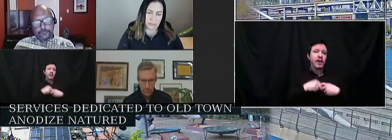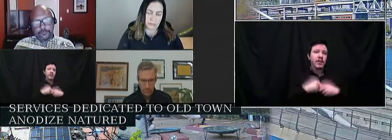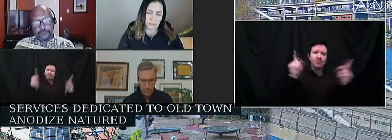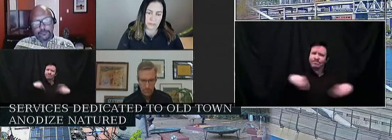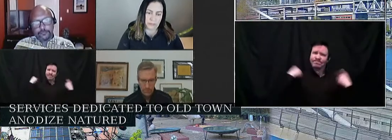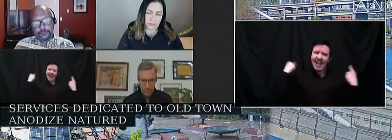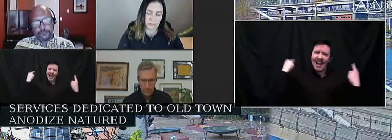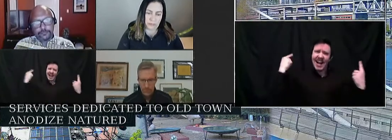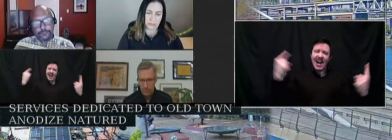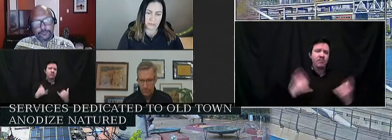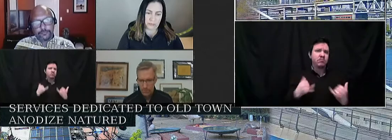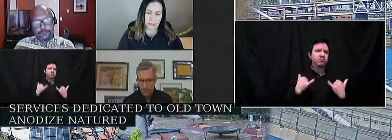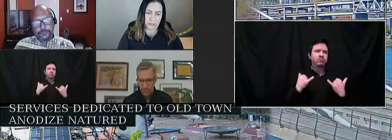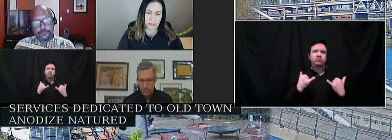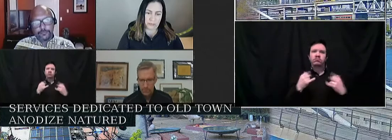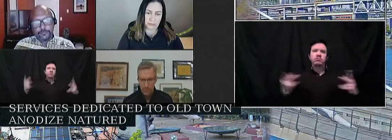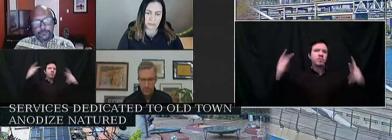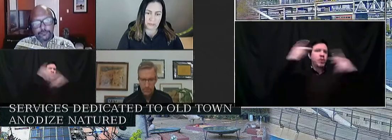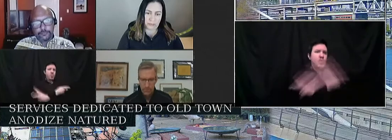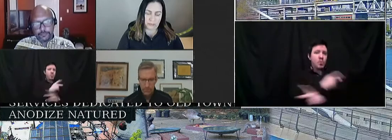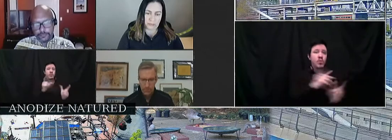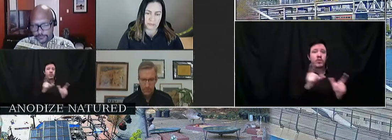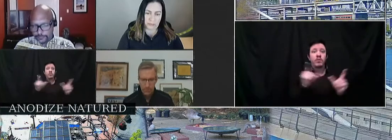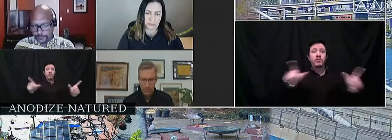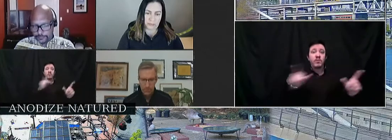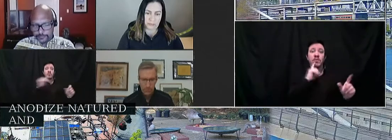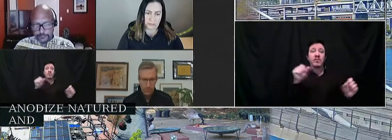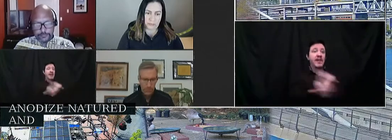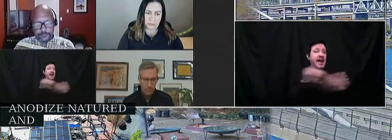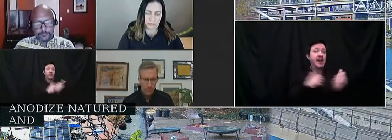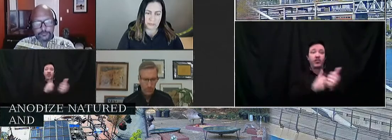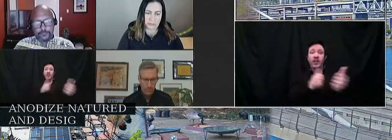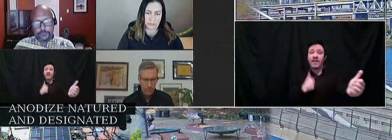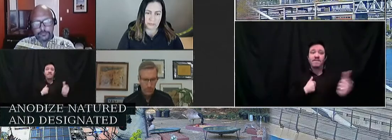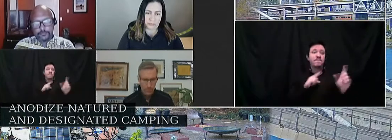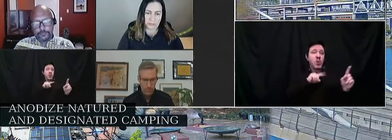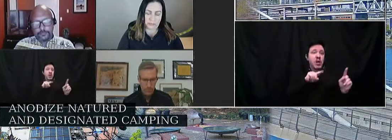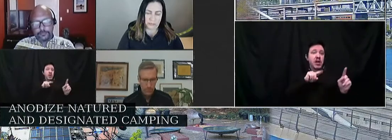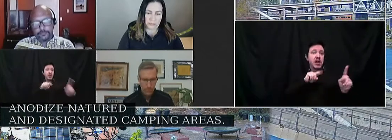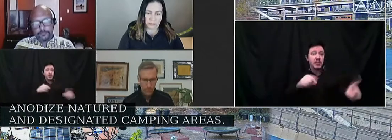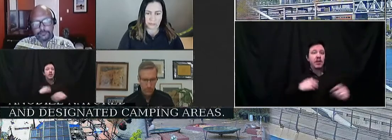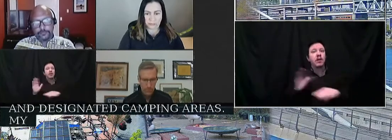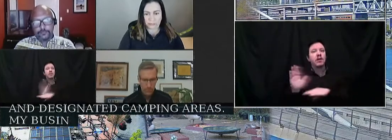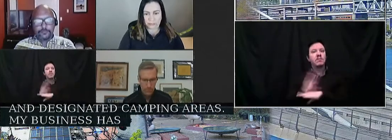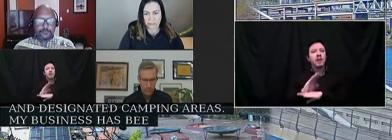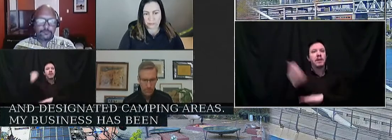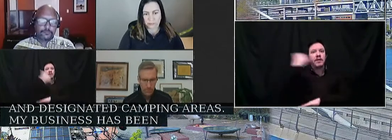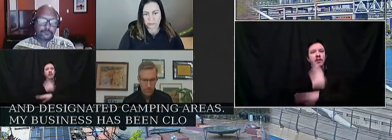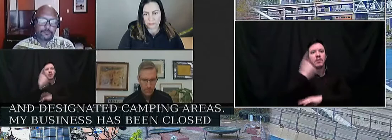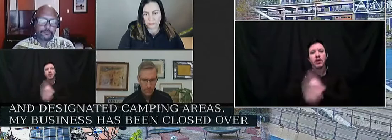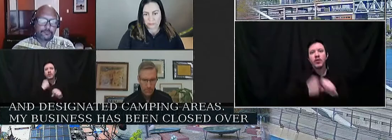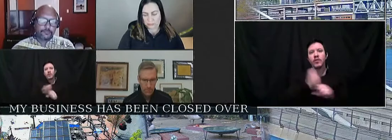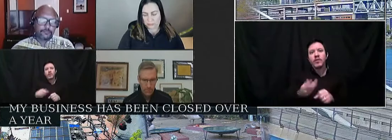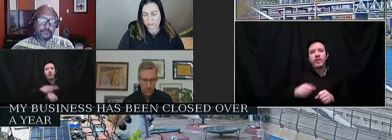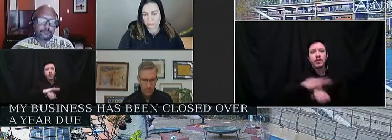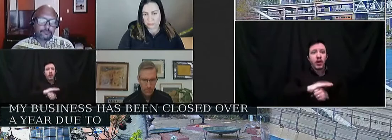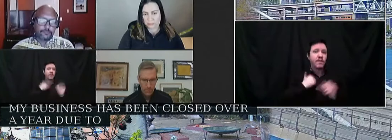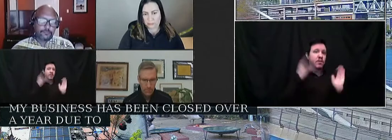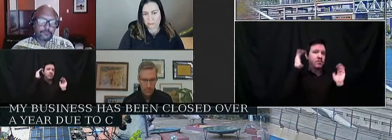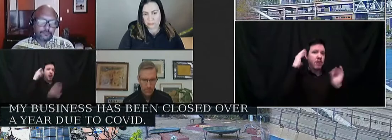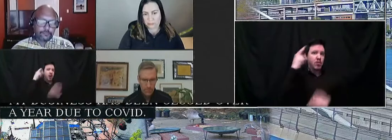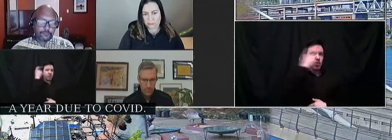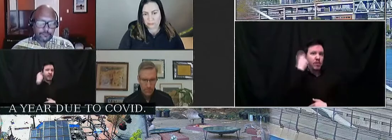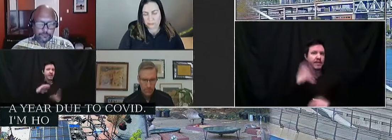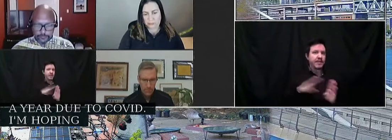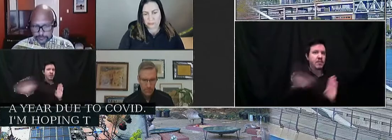and they've now reached a point where people actively avoid coming here. My business has been closed for over a year due to COVID. I'm hoping to reopen sometime this summer,